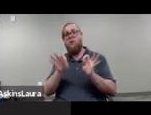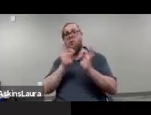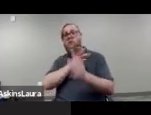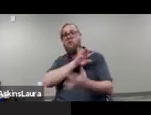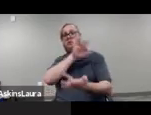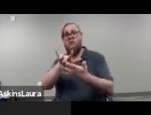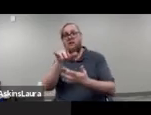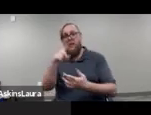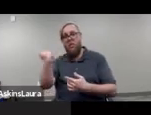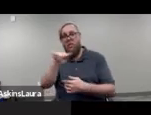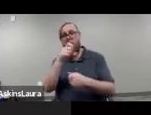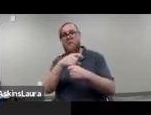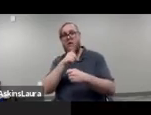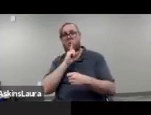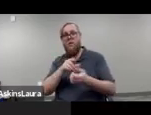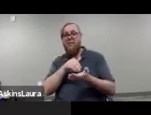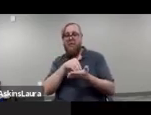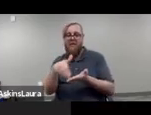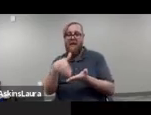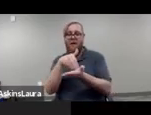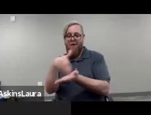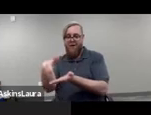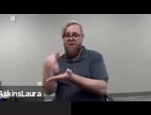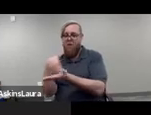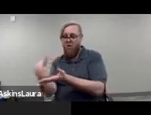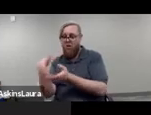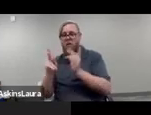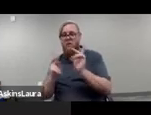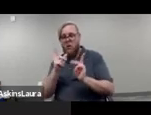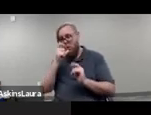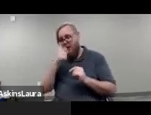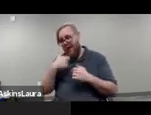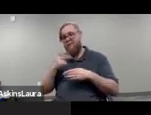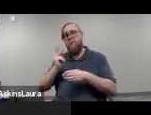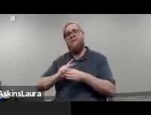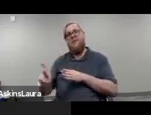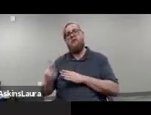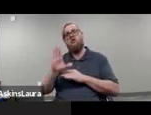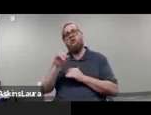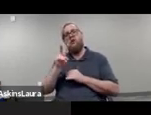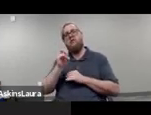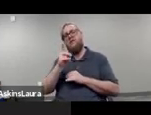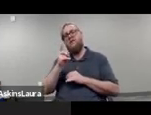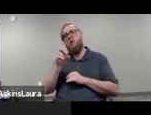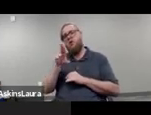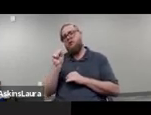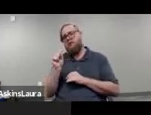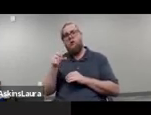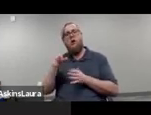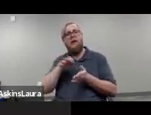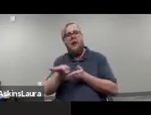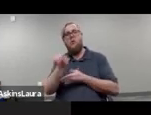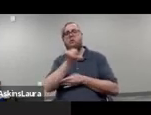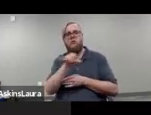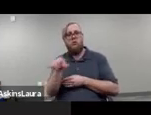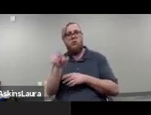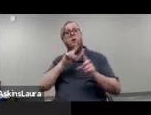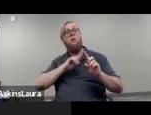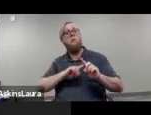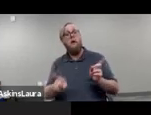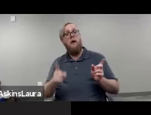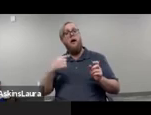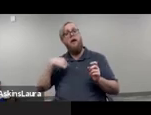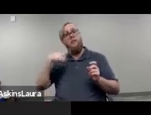ensure that the that the thousands and thousands of people who have professional conservators are are counted as well and so um